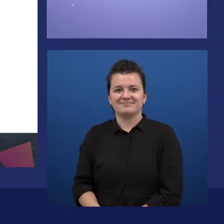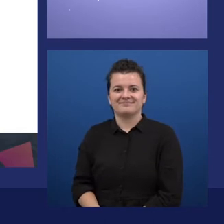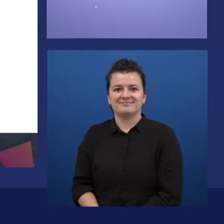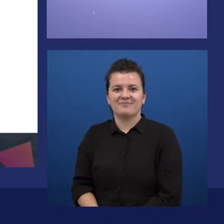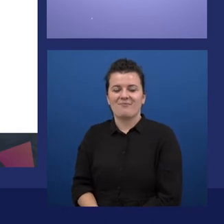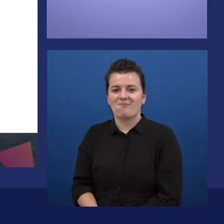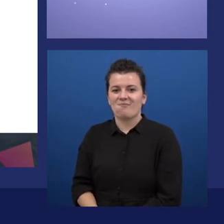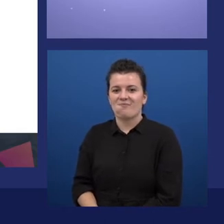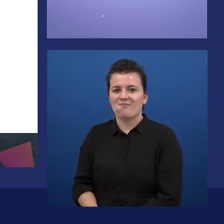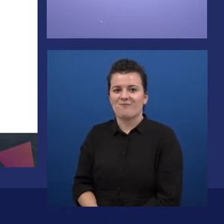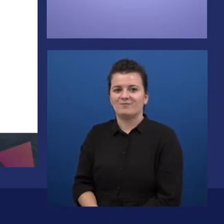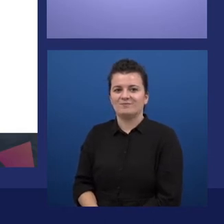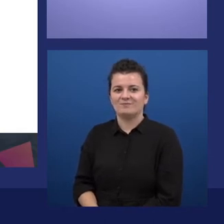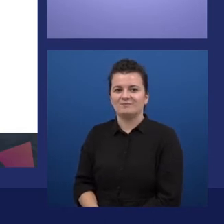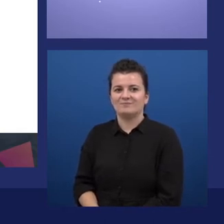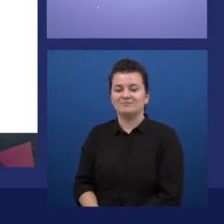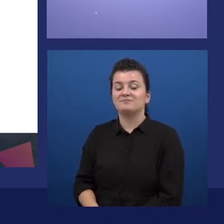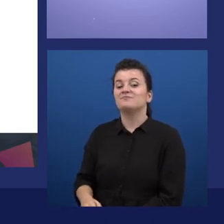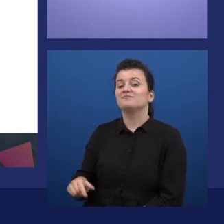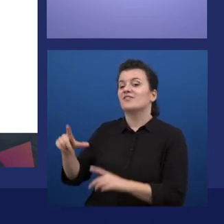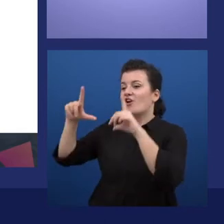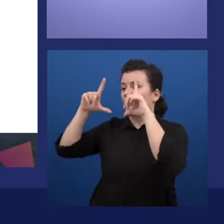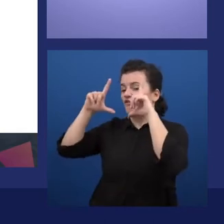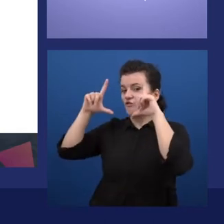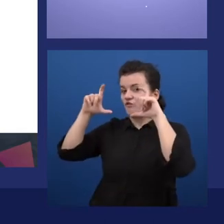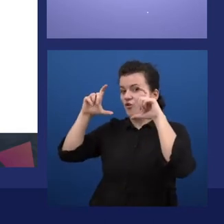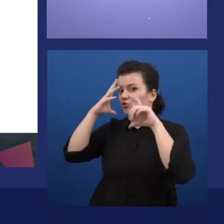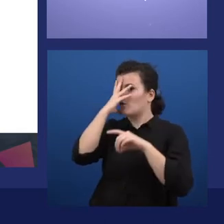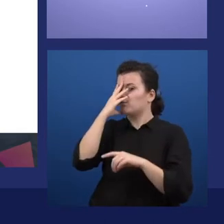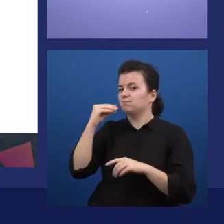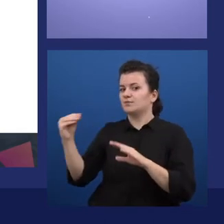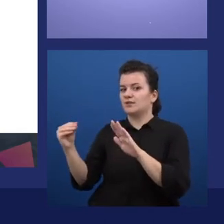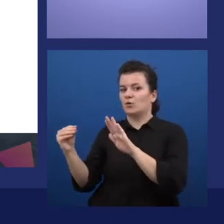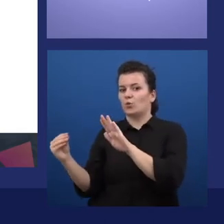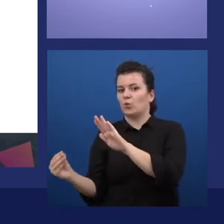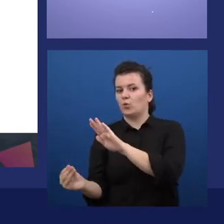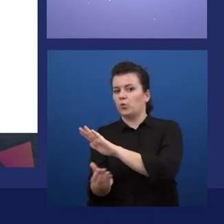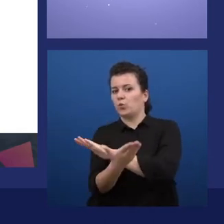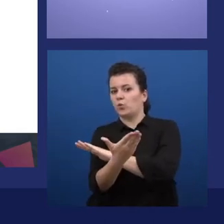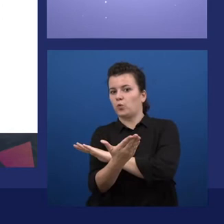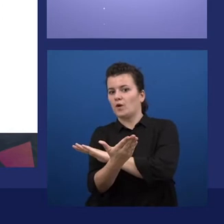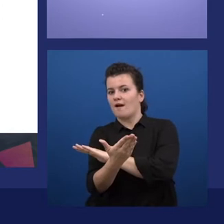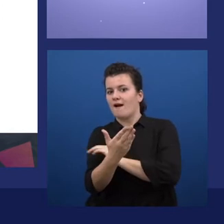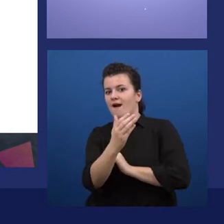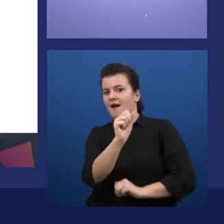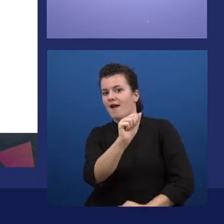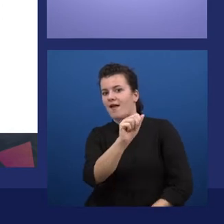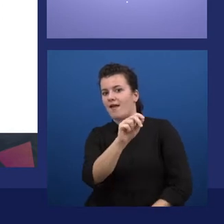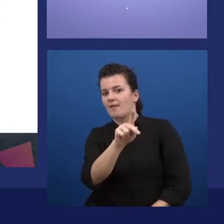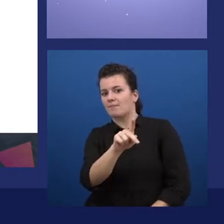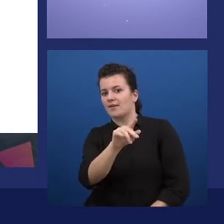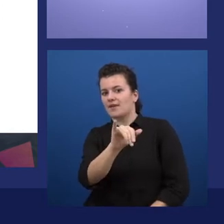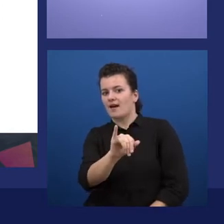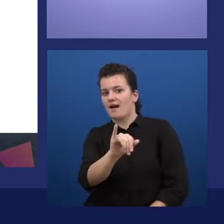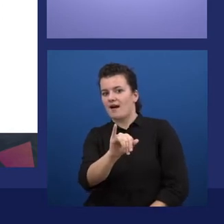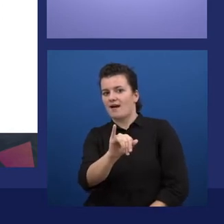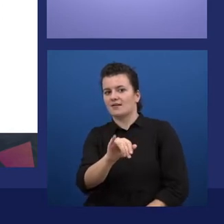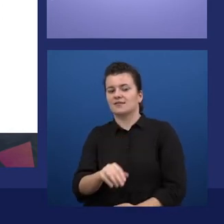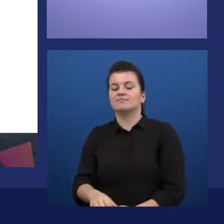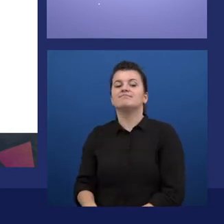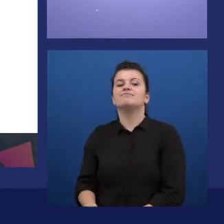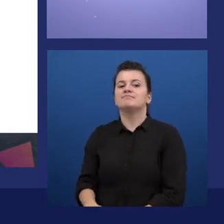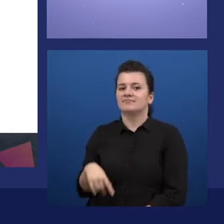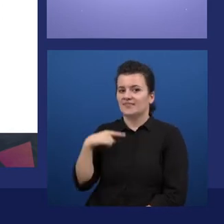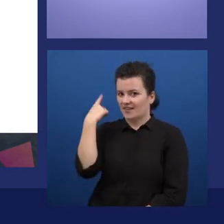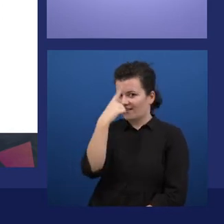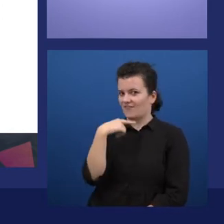Okay. So send the picture to the API. Thank you, Harry. That was generous of you. Face detected. It's